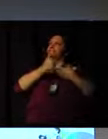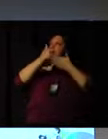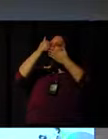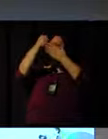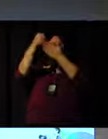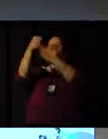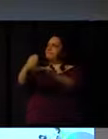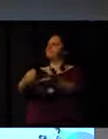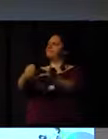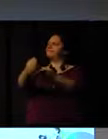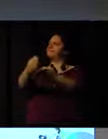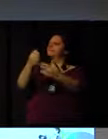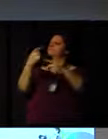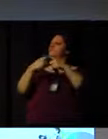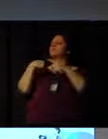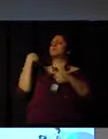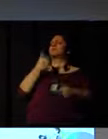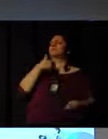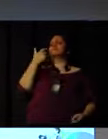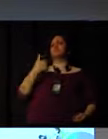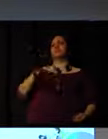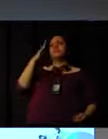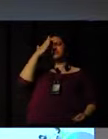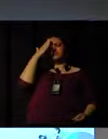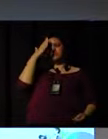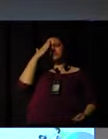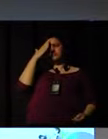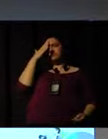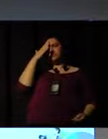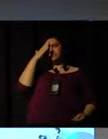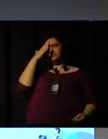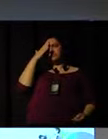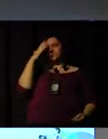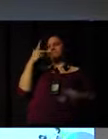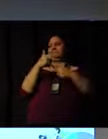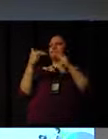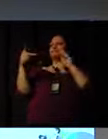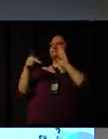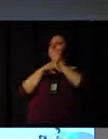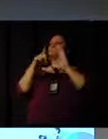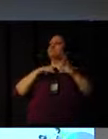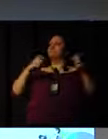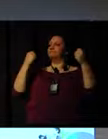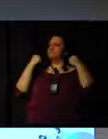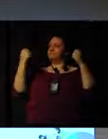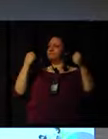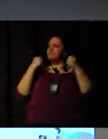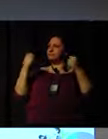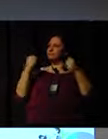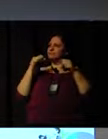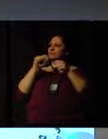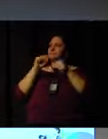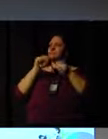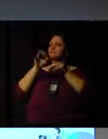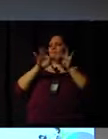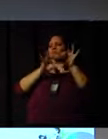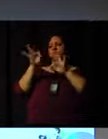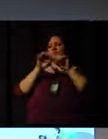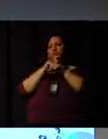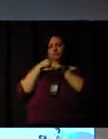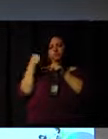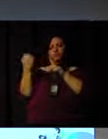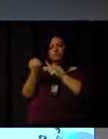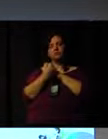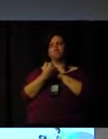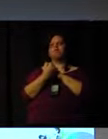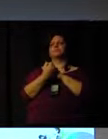take this concern with me. I know that some people use the situation for